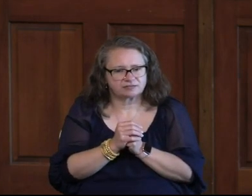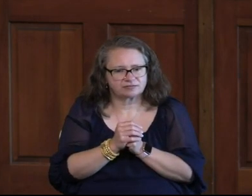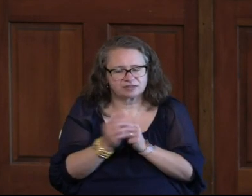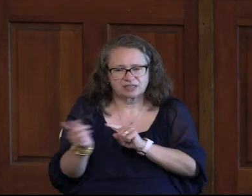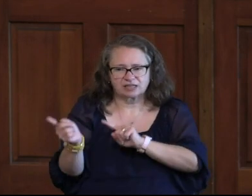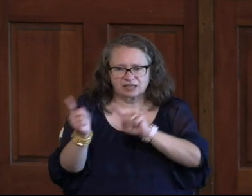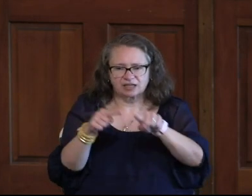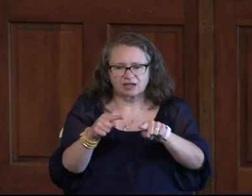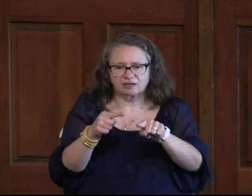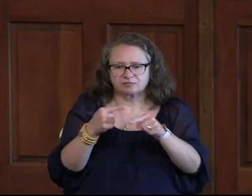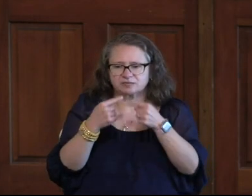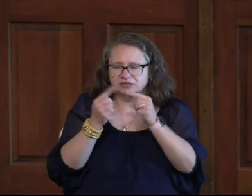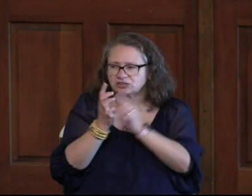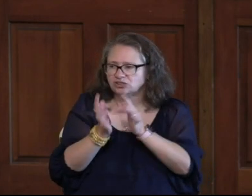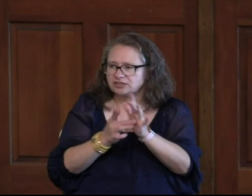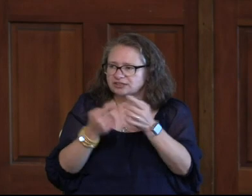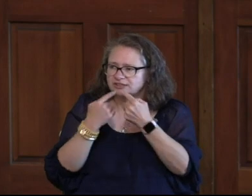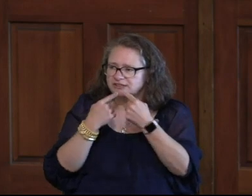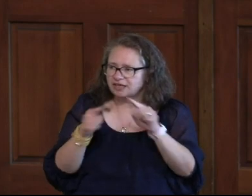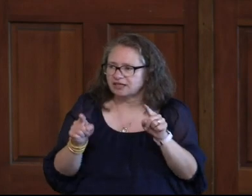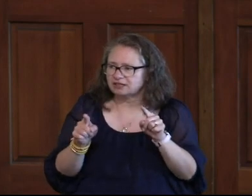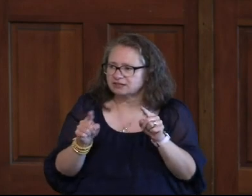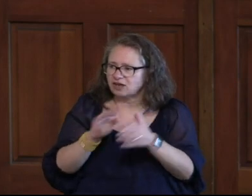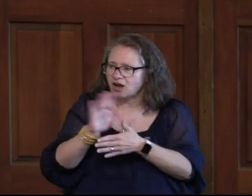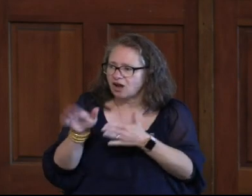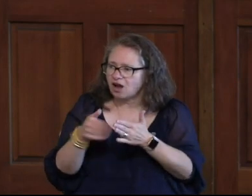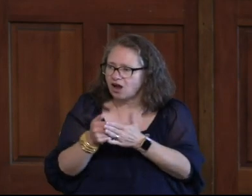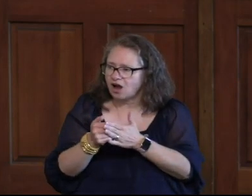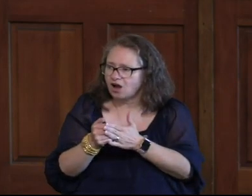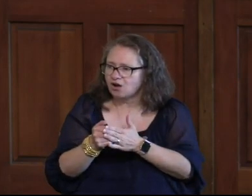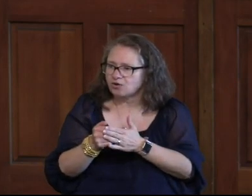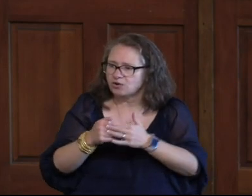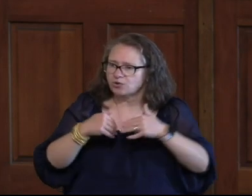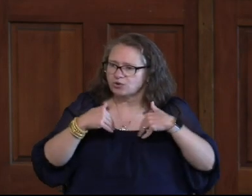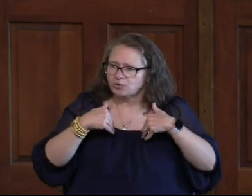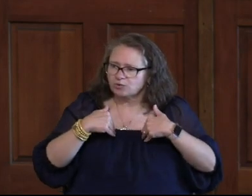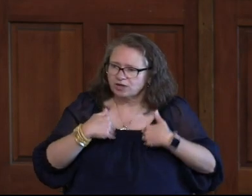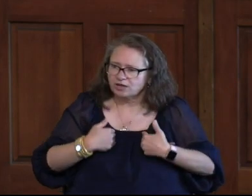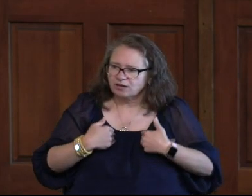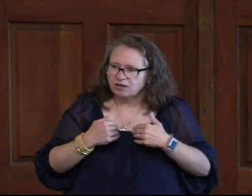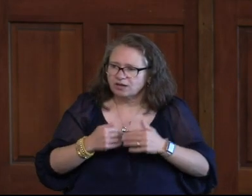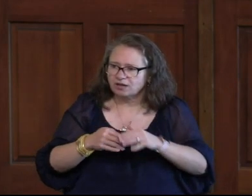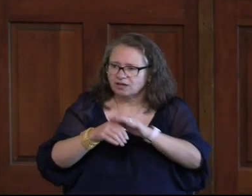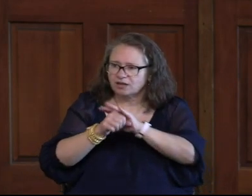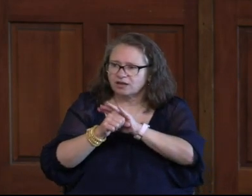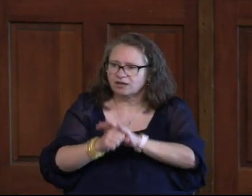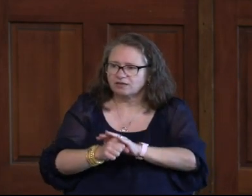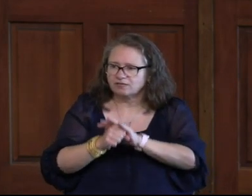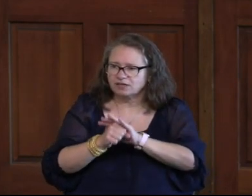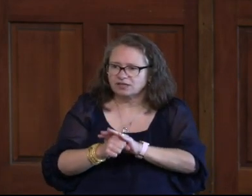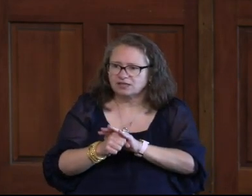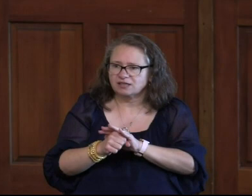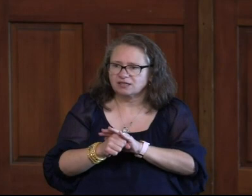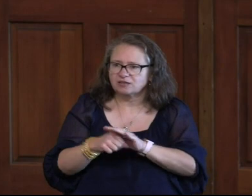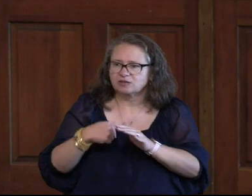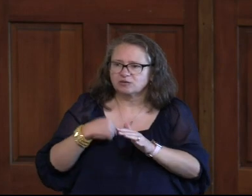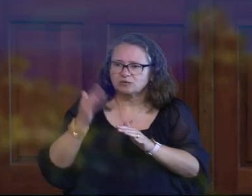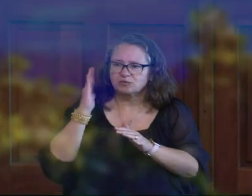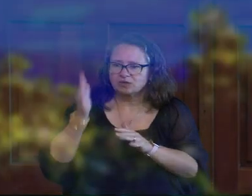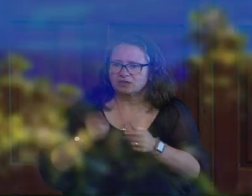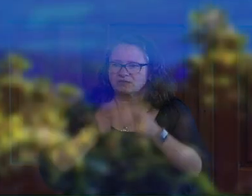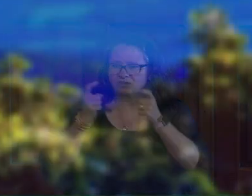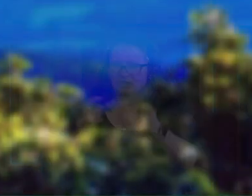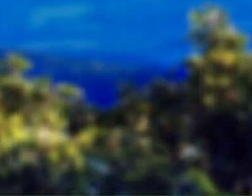Come to me, Jesus says All who are weary and heavy laden And I